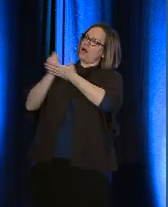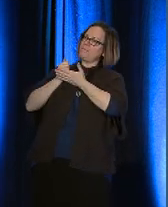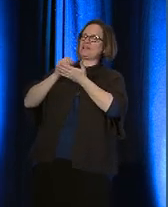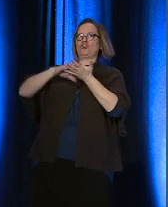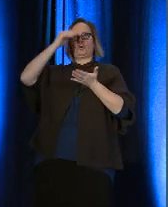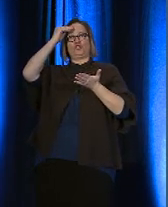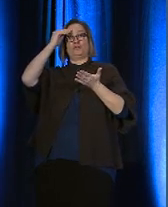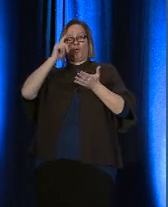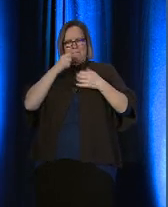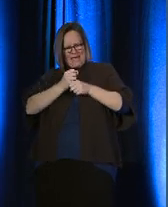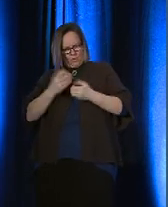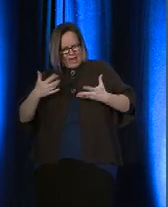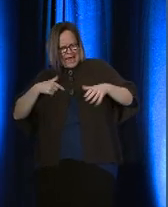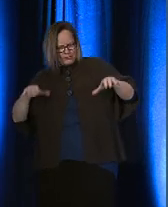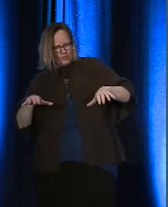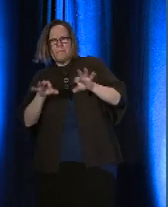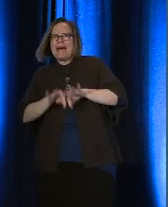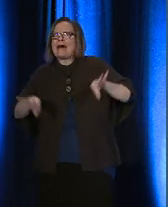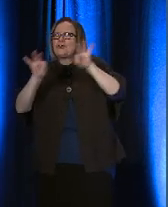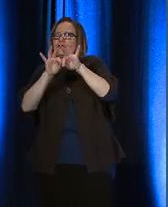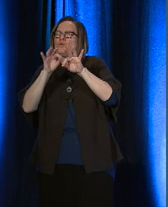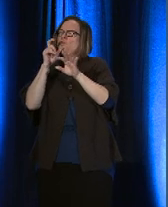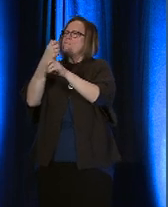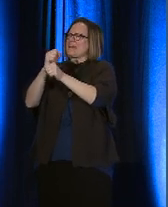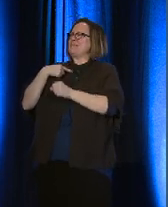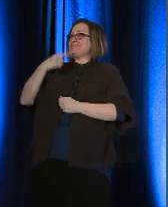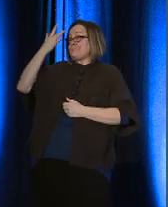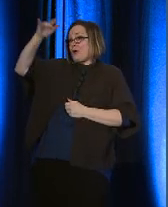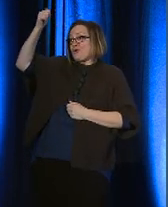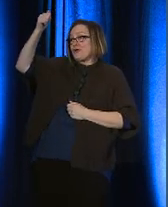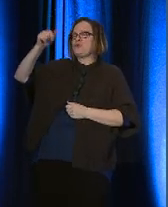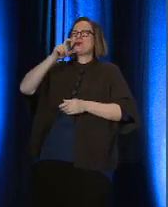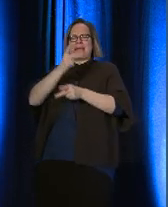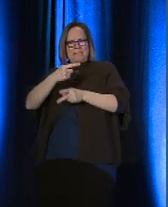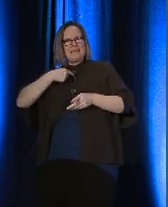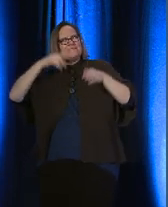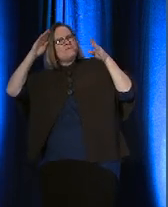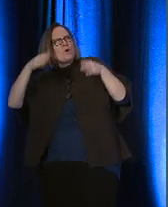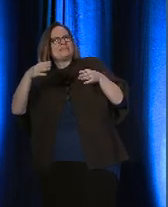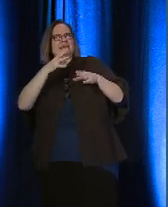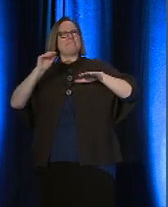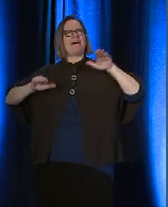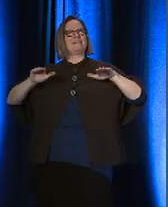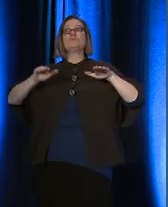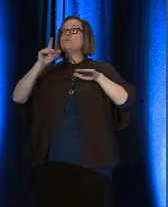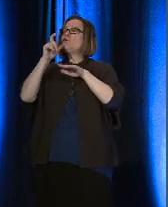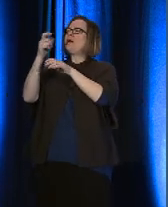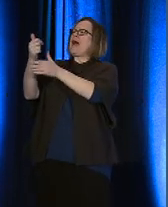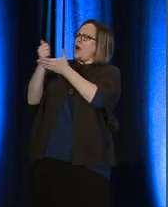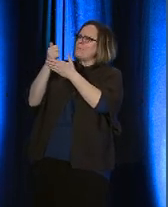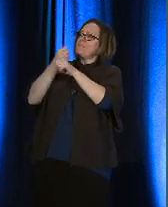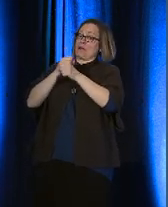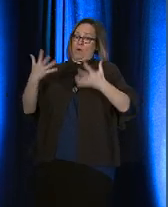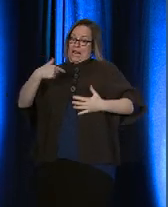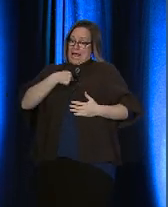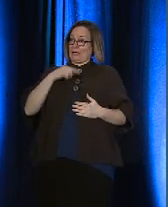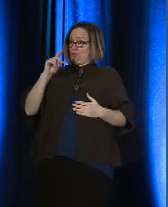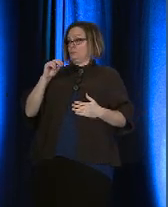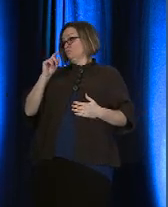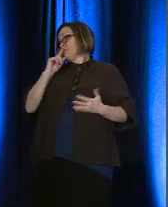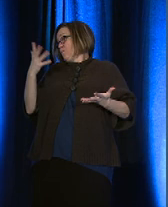matter, who make me smarter, who keep me focused and balanced, who help make what I do, what we do, meaningful.